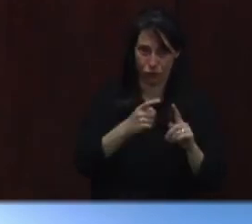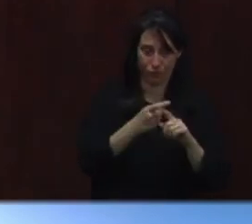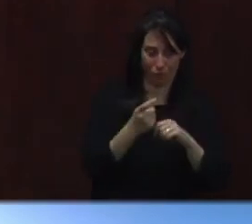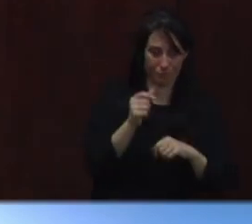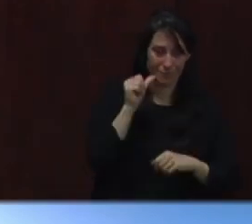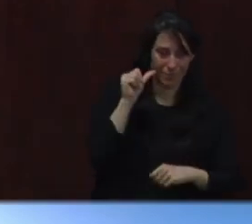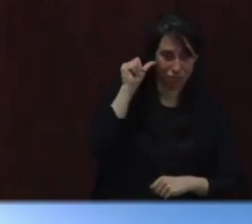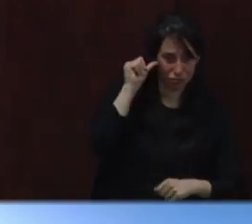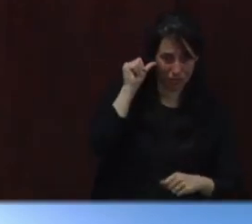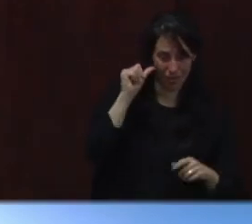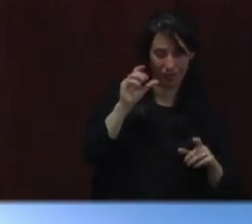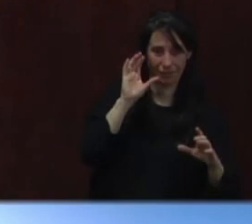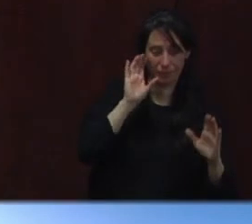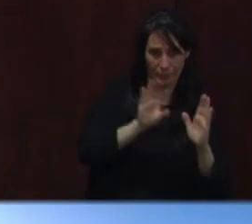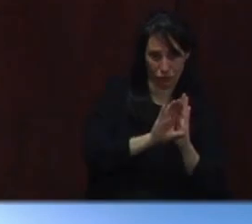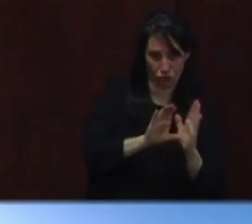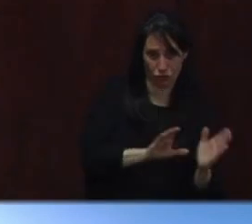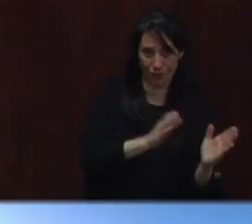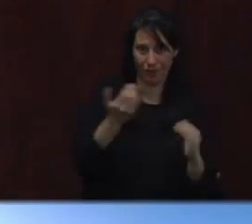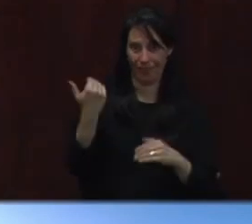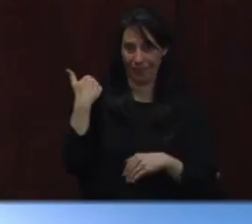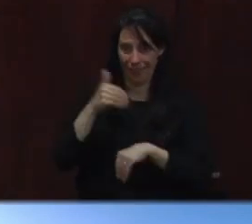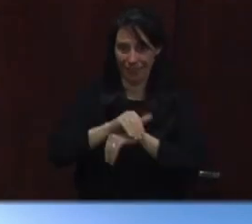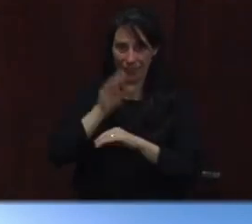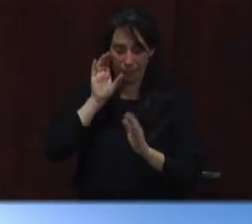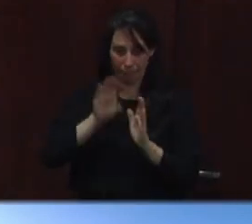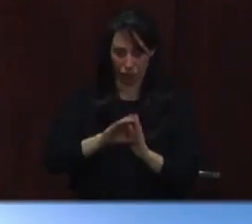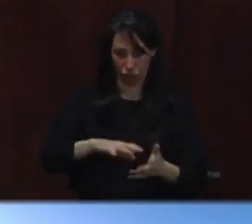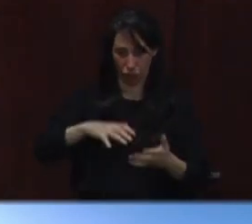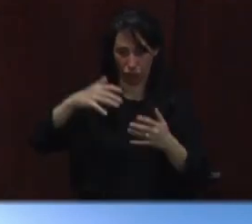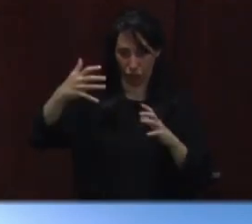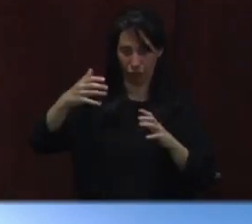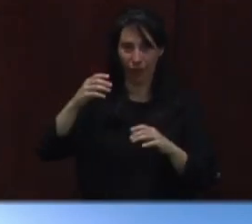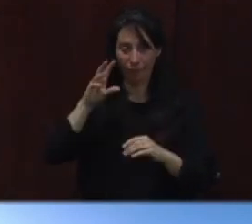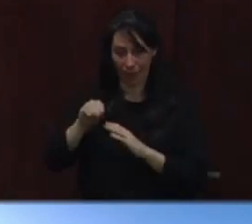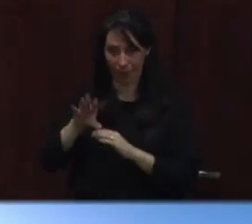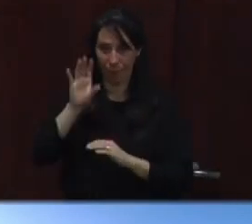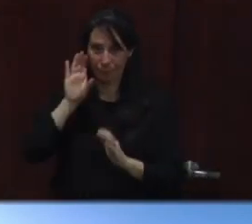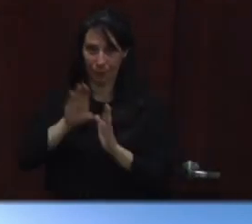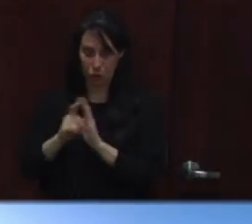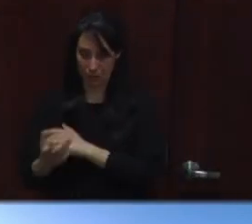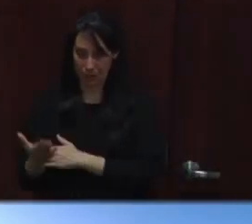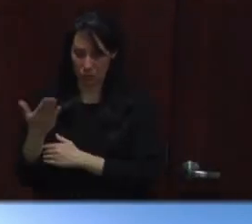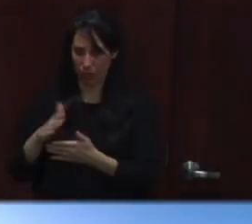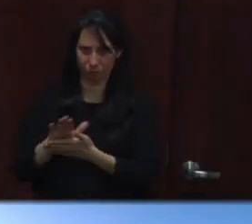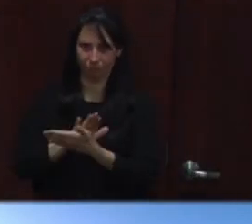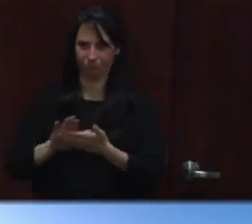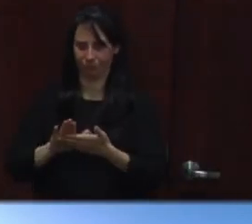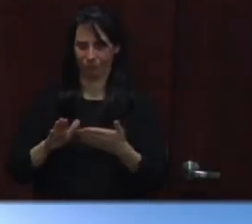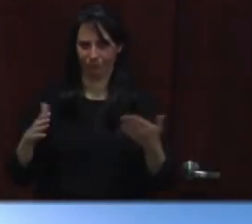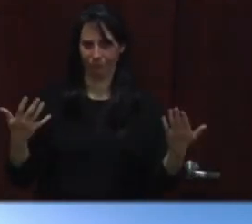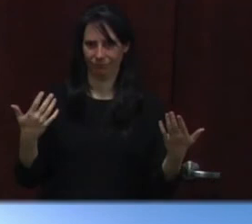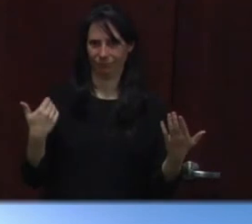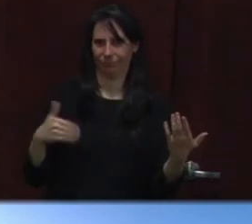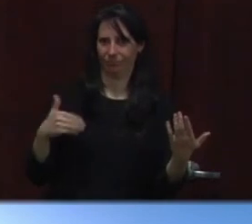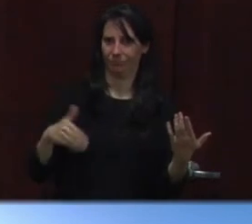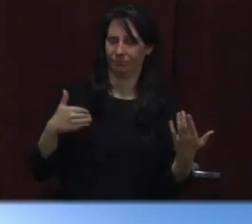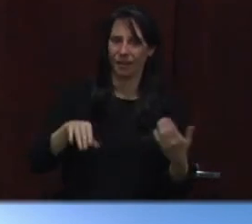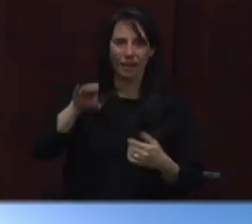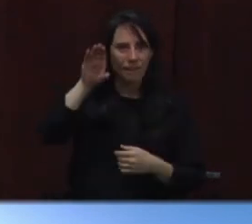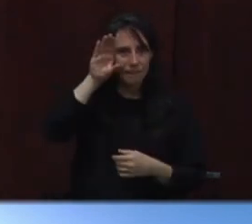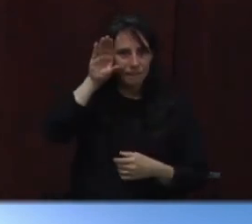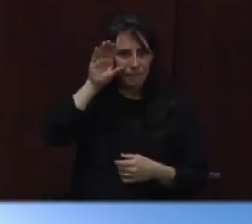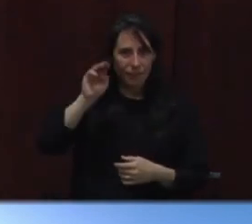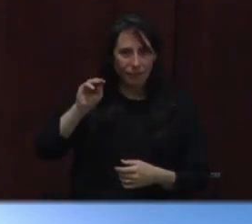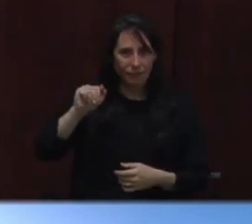back up and running again. So that would be Sheriff Miller and his team who are on site. The sheriff's office deputies, the fire marshal's office,